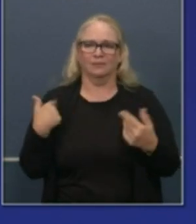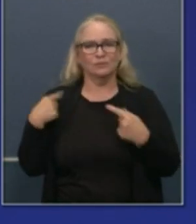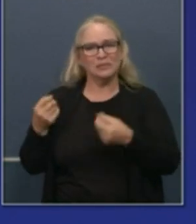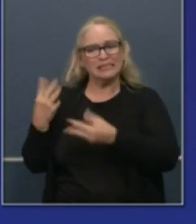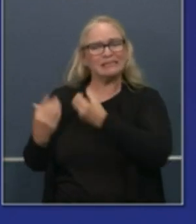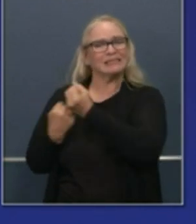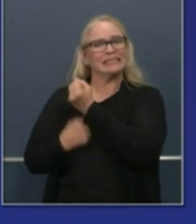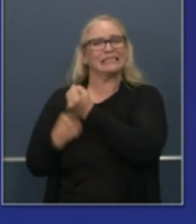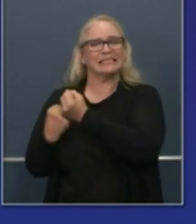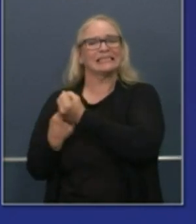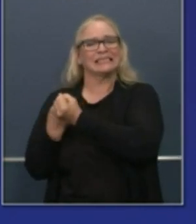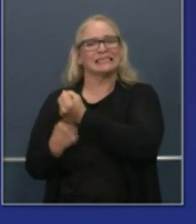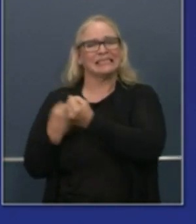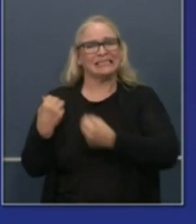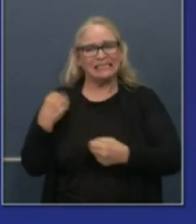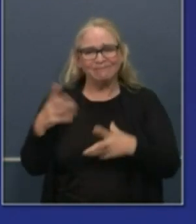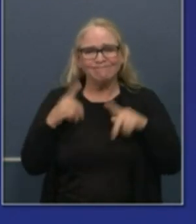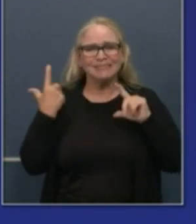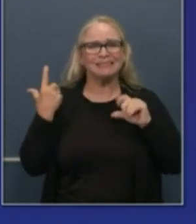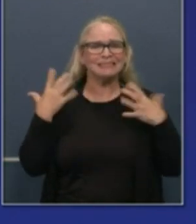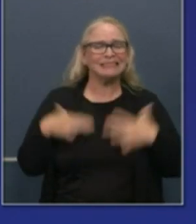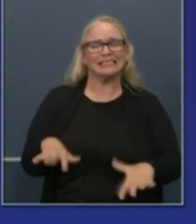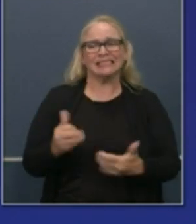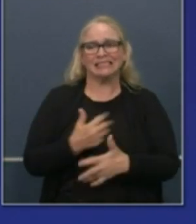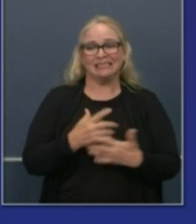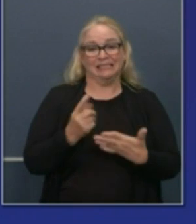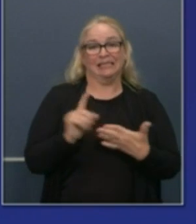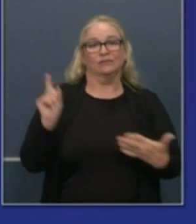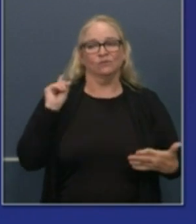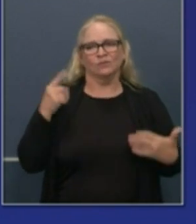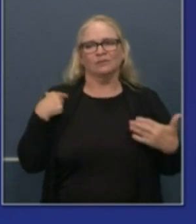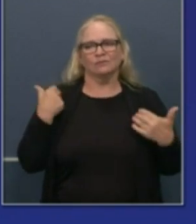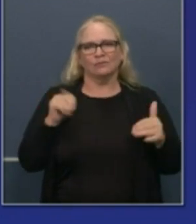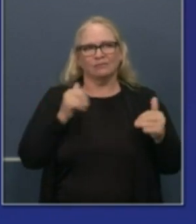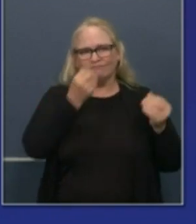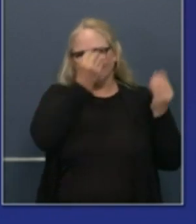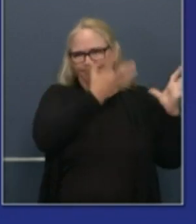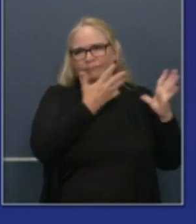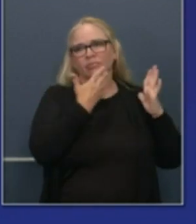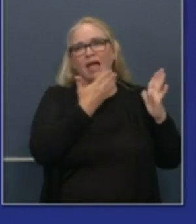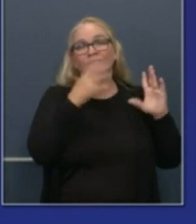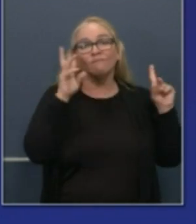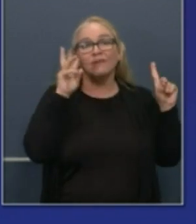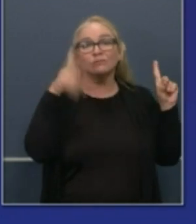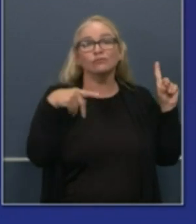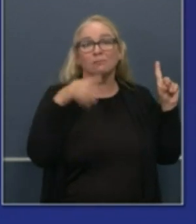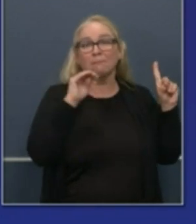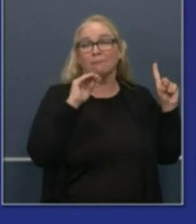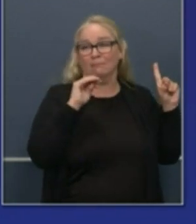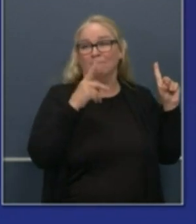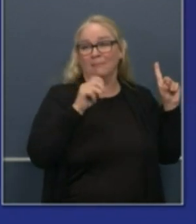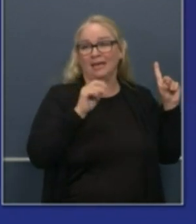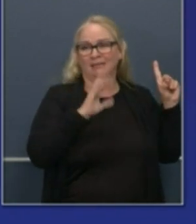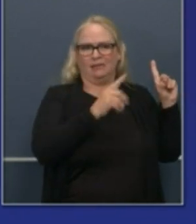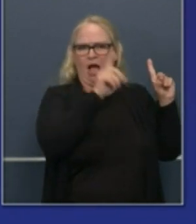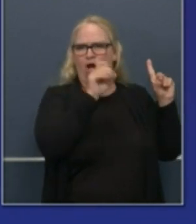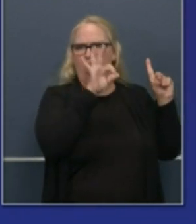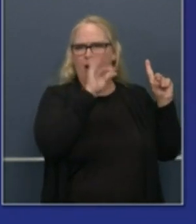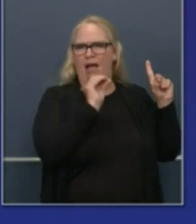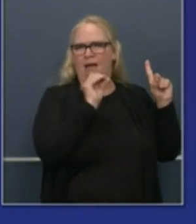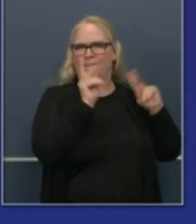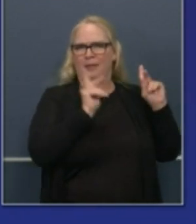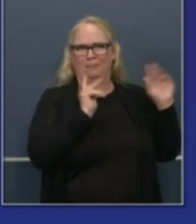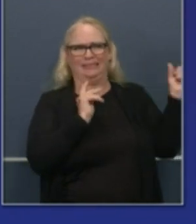including the support we received last week. I want to thank the vice president for that support the 190 individuals medical